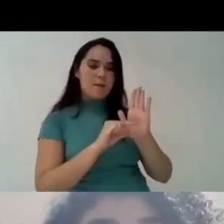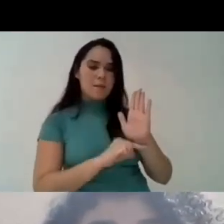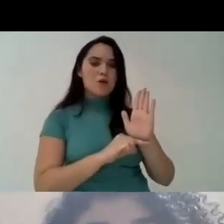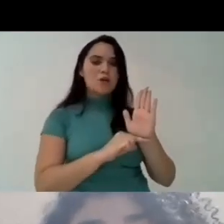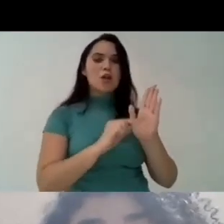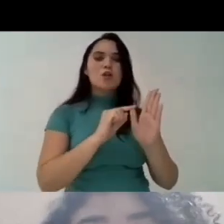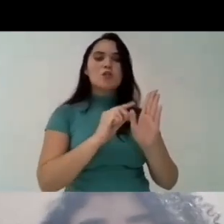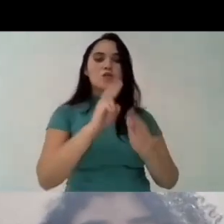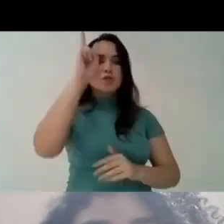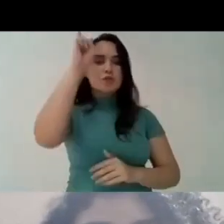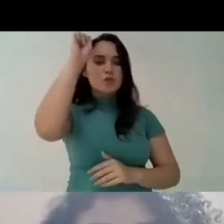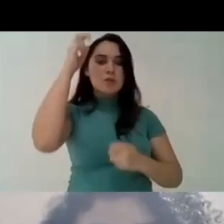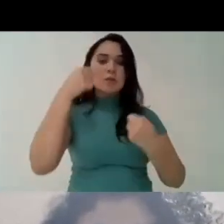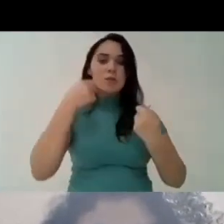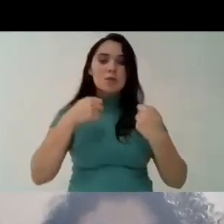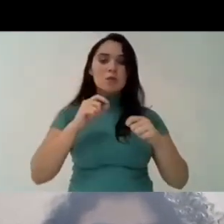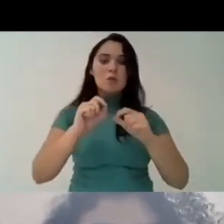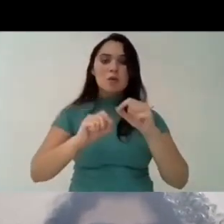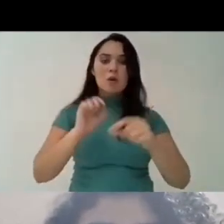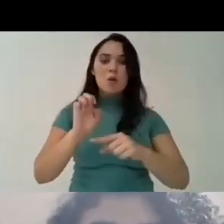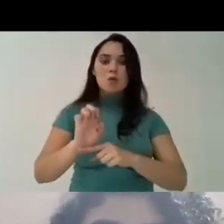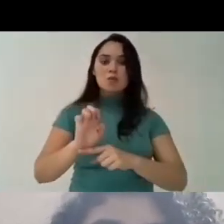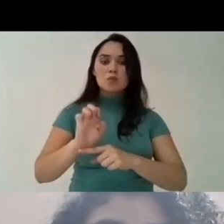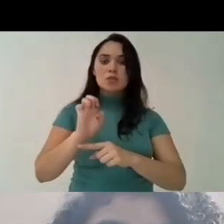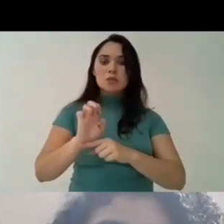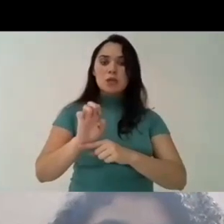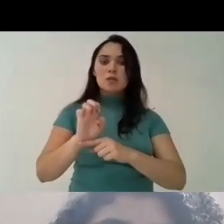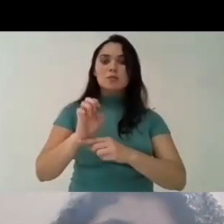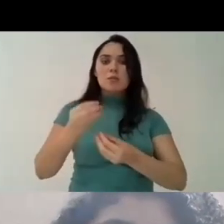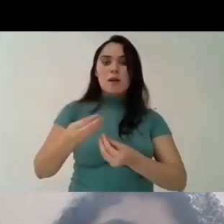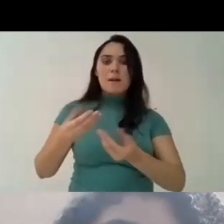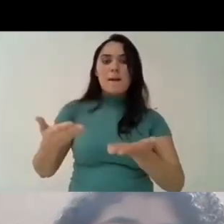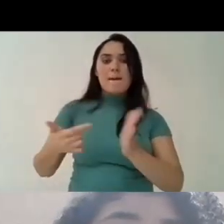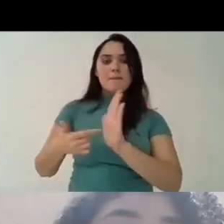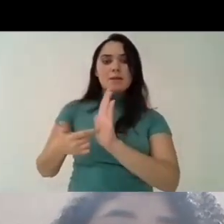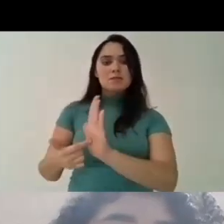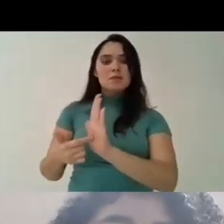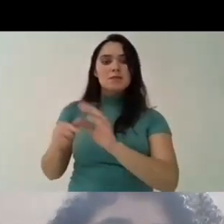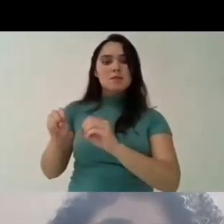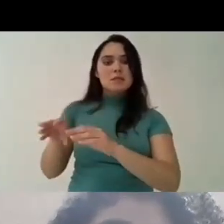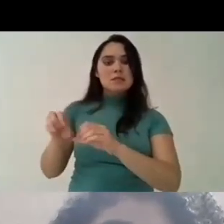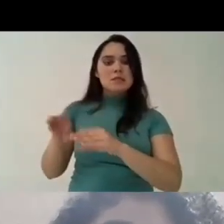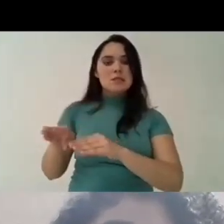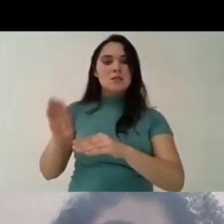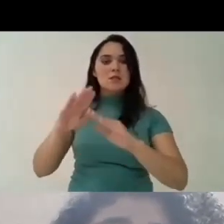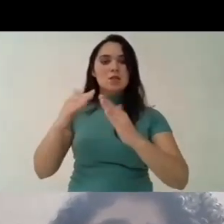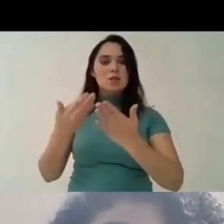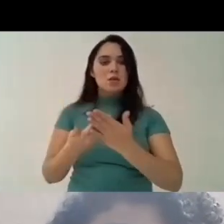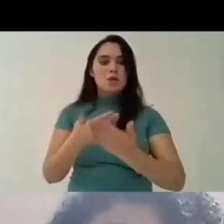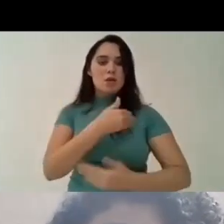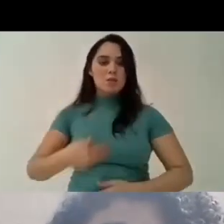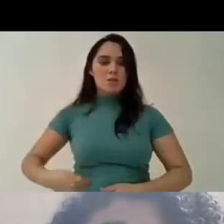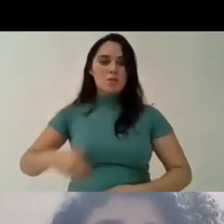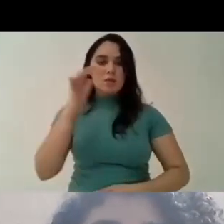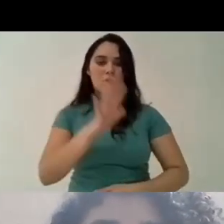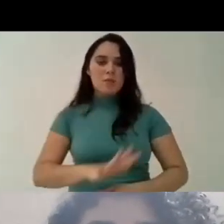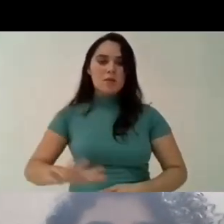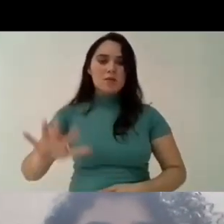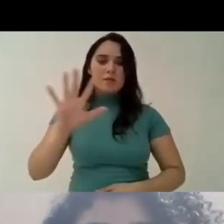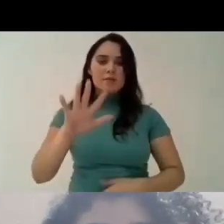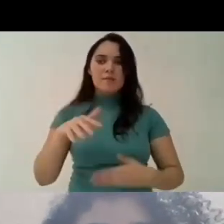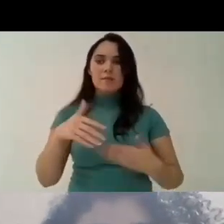indigenous person try to go into the university they they come across a content that they've never seen before